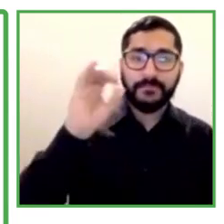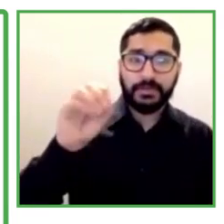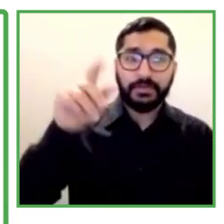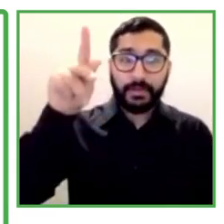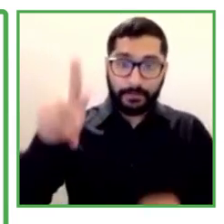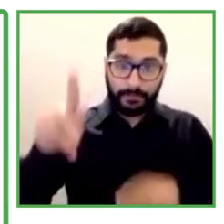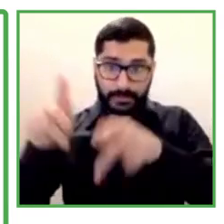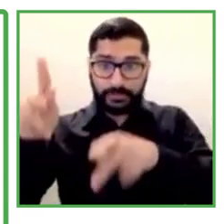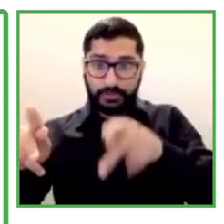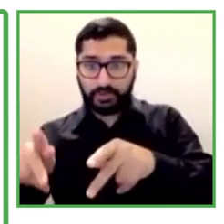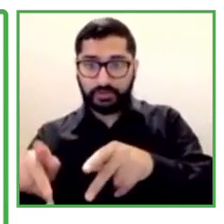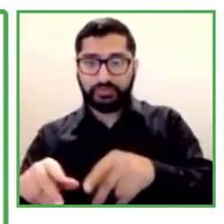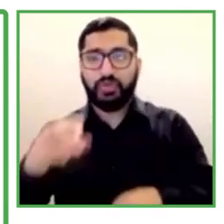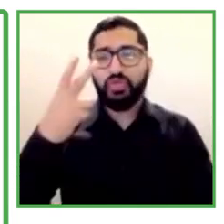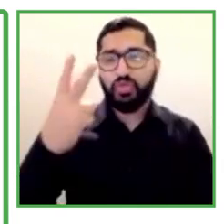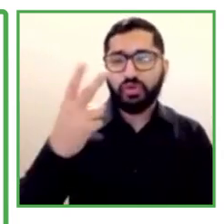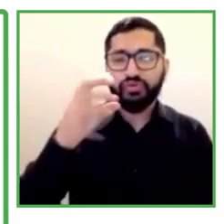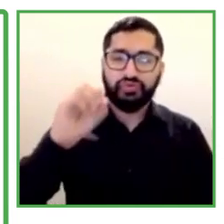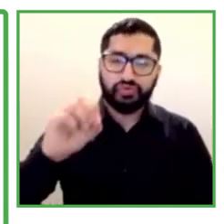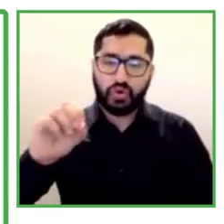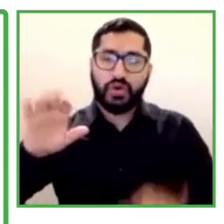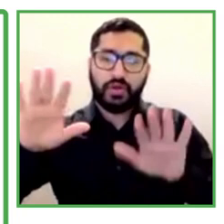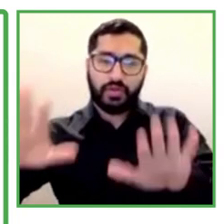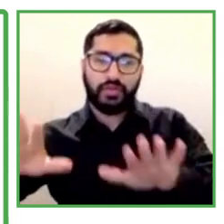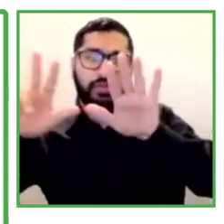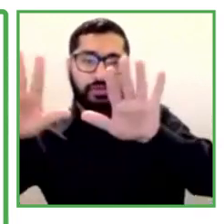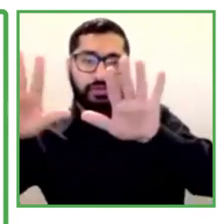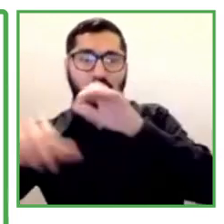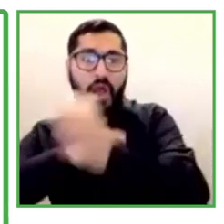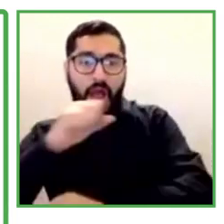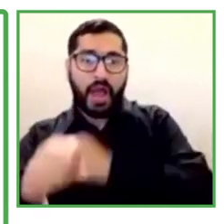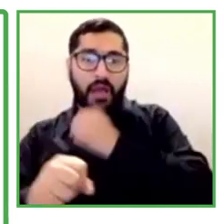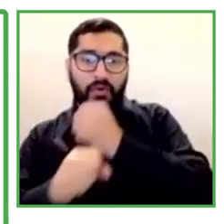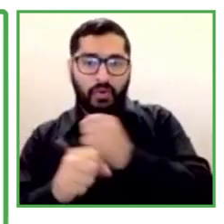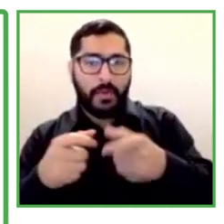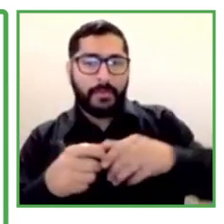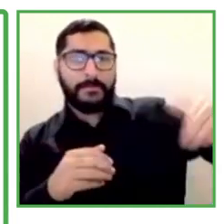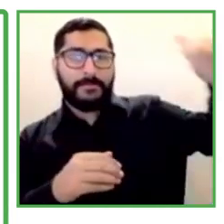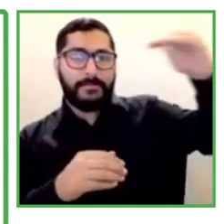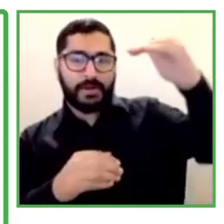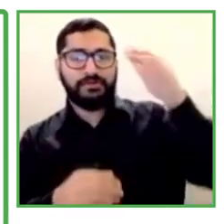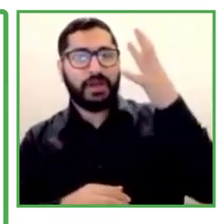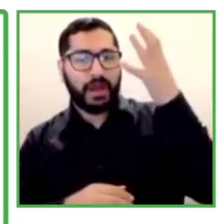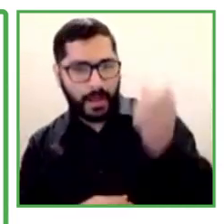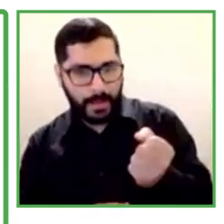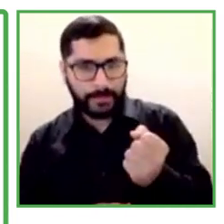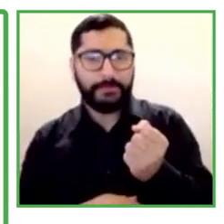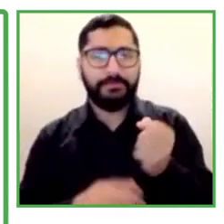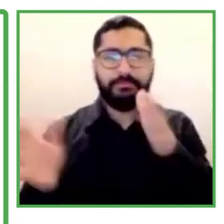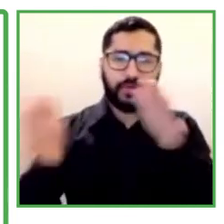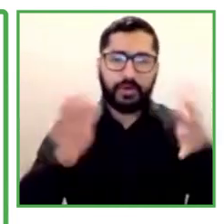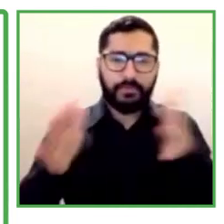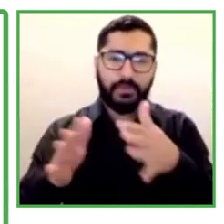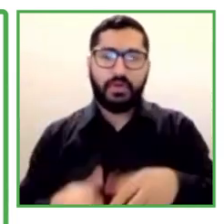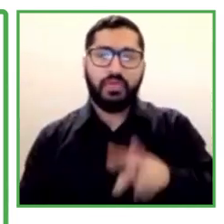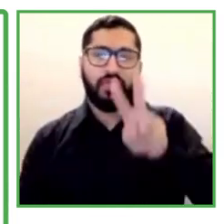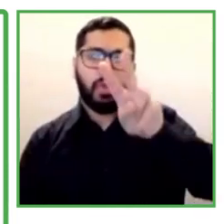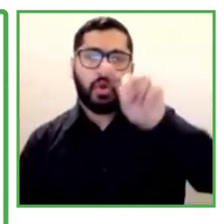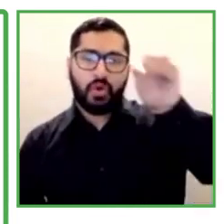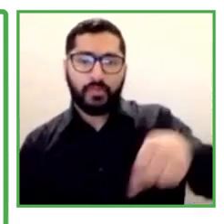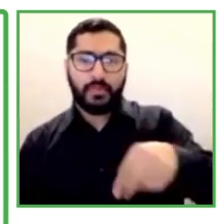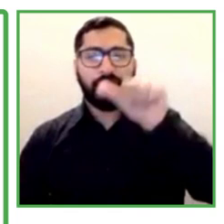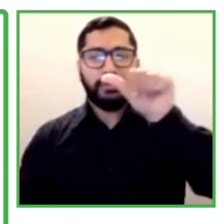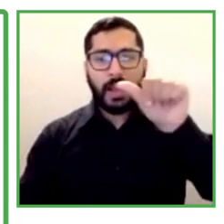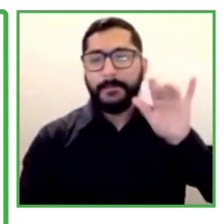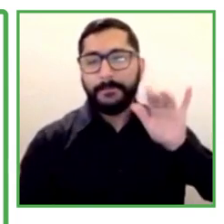18 or more years old has some degree of disability, so it's about 2.6 million people with disabilities in Chile. And